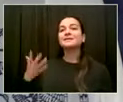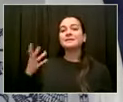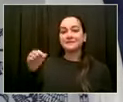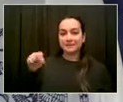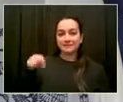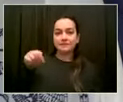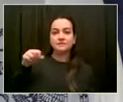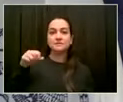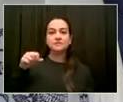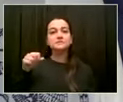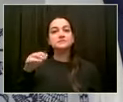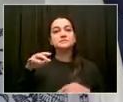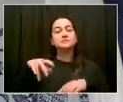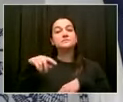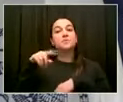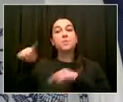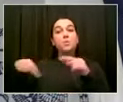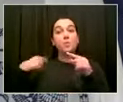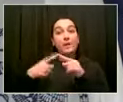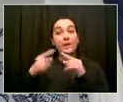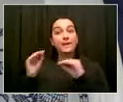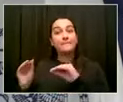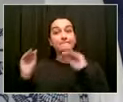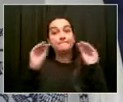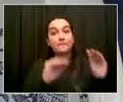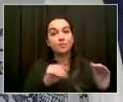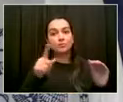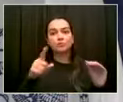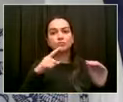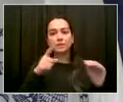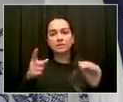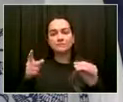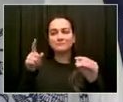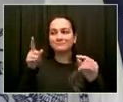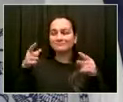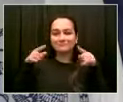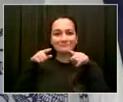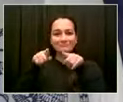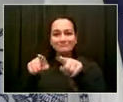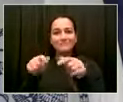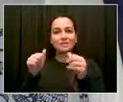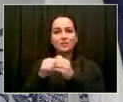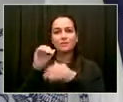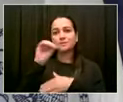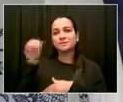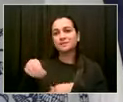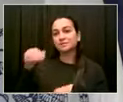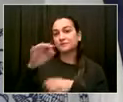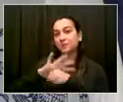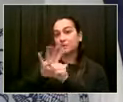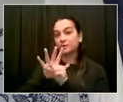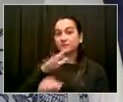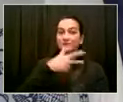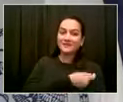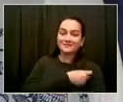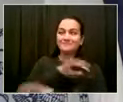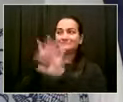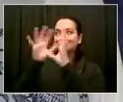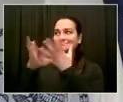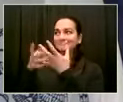of the health department and Dr. Choksi. We're looking at any appropriate federal and state guidance we have to